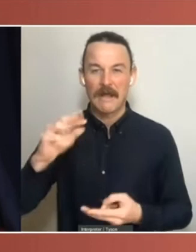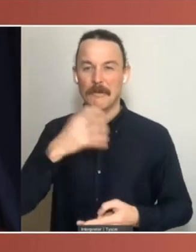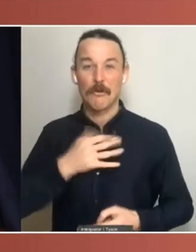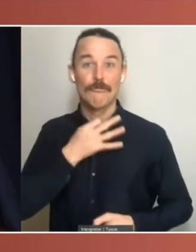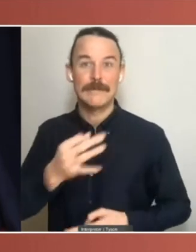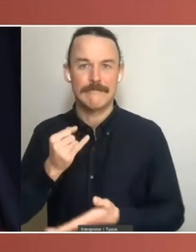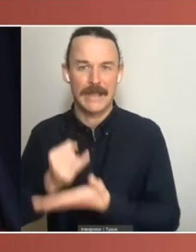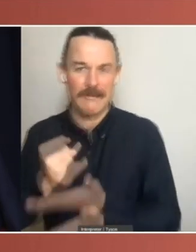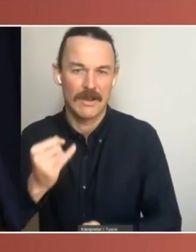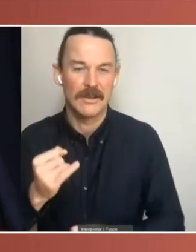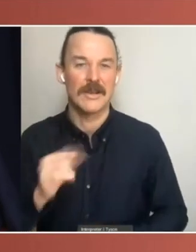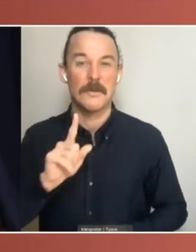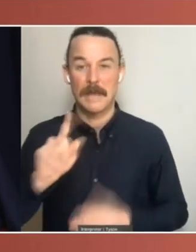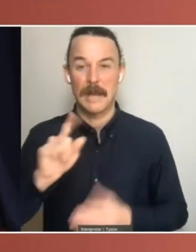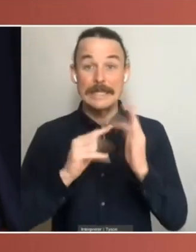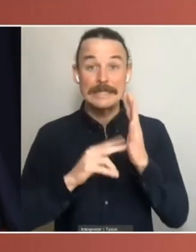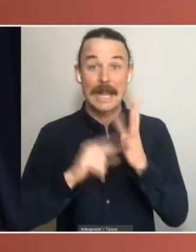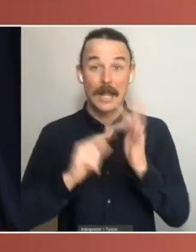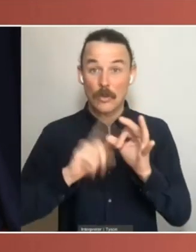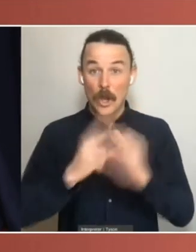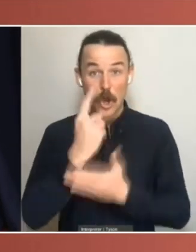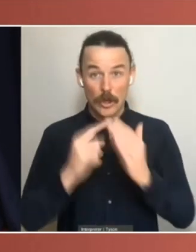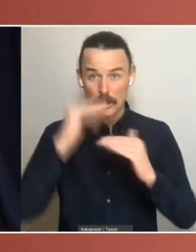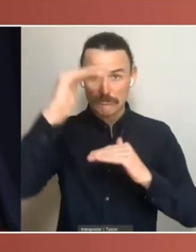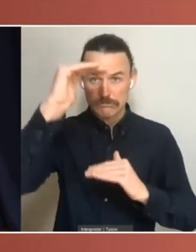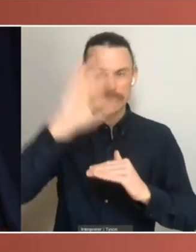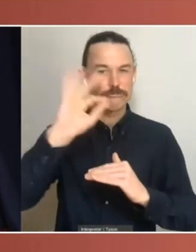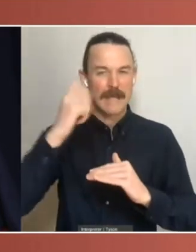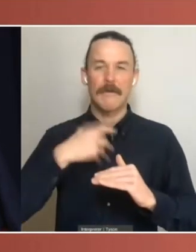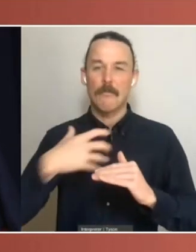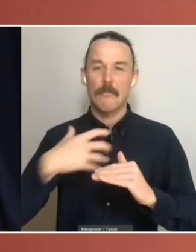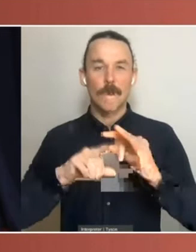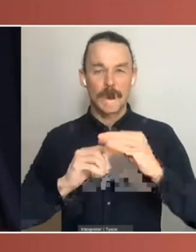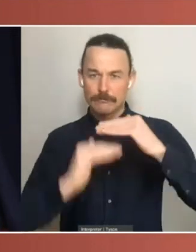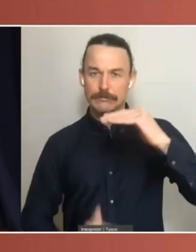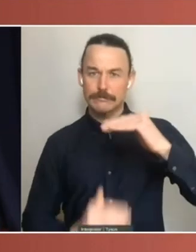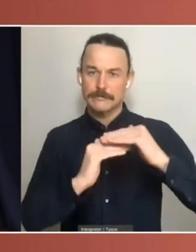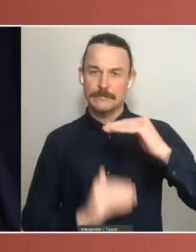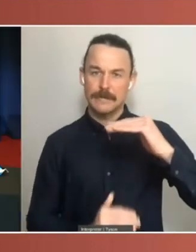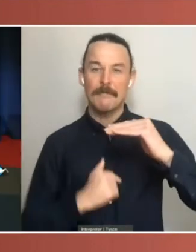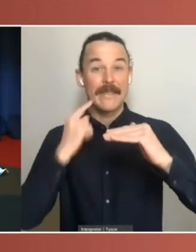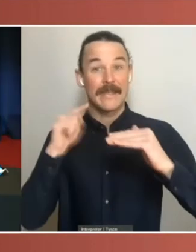only questions in the mix, but would have been a larger share of them, and also representative.